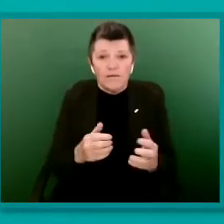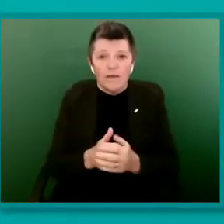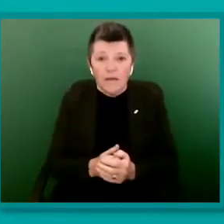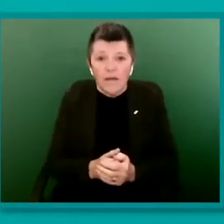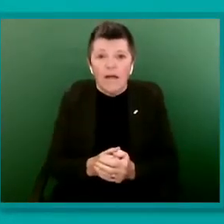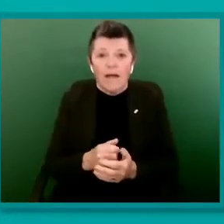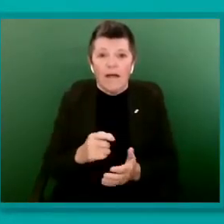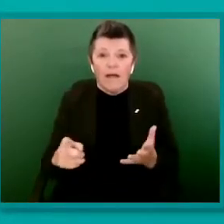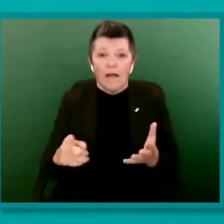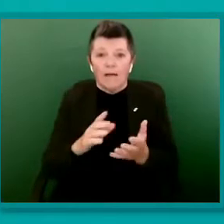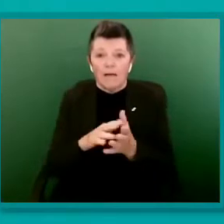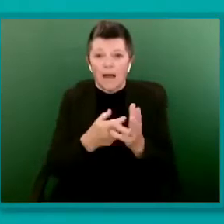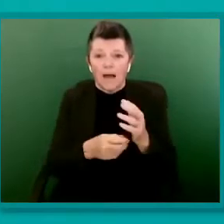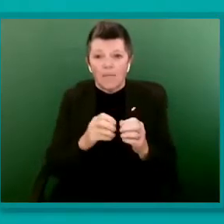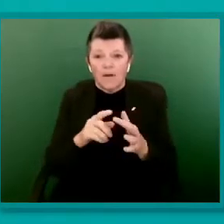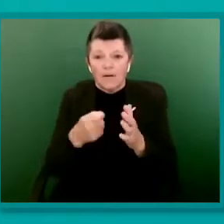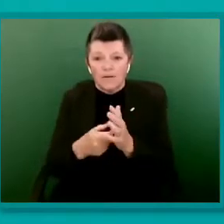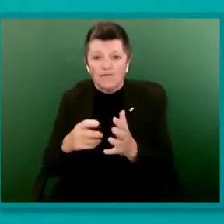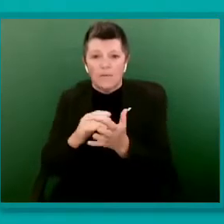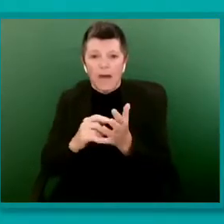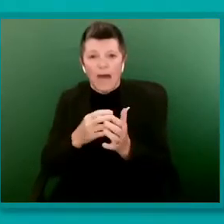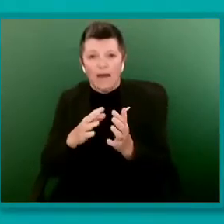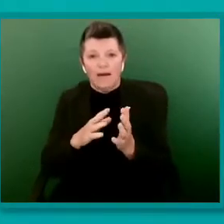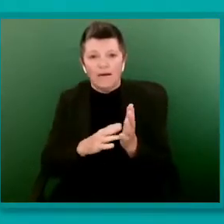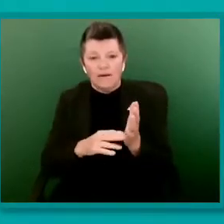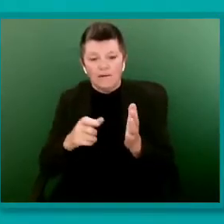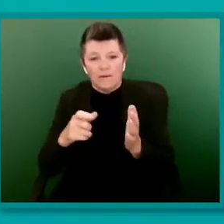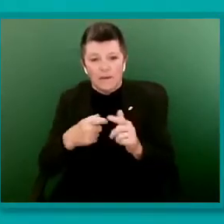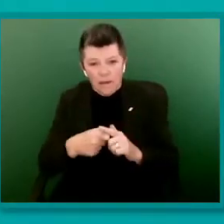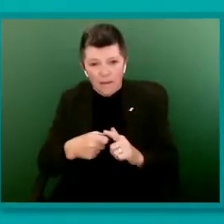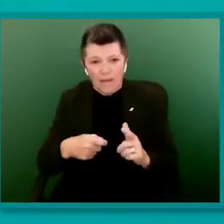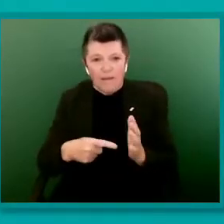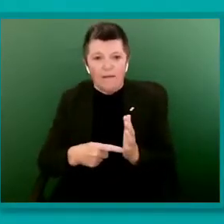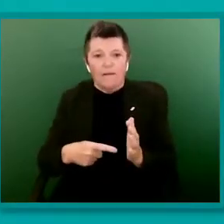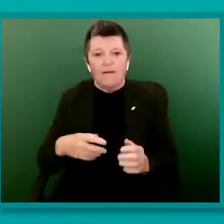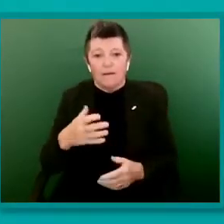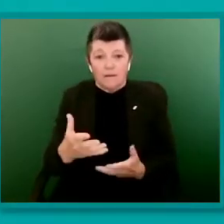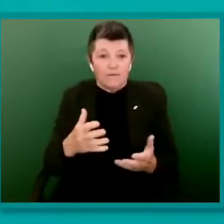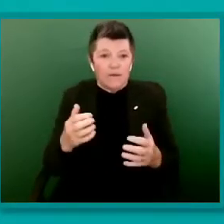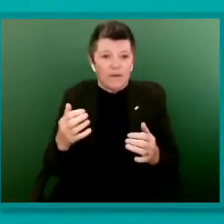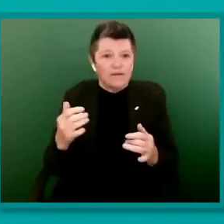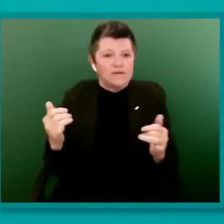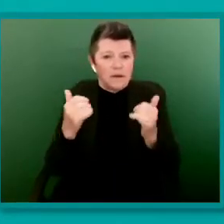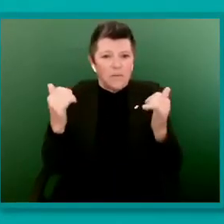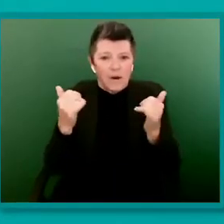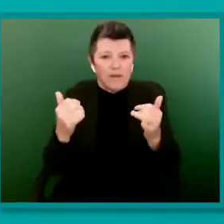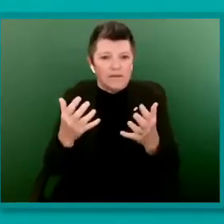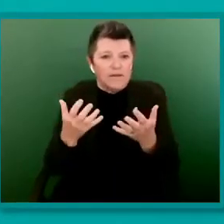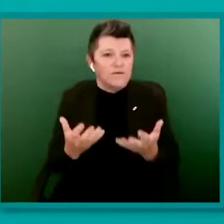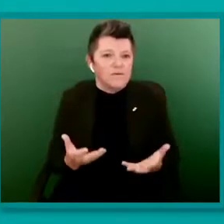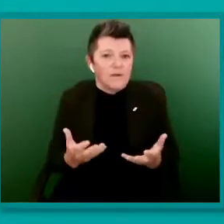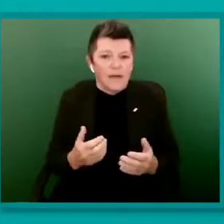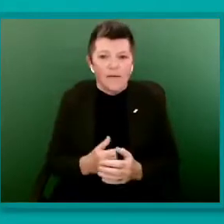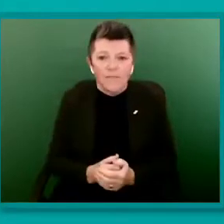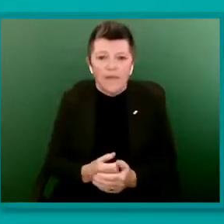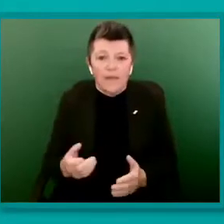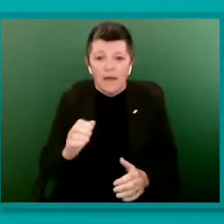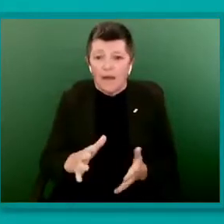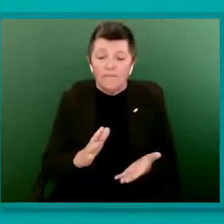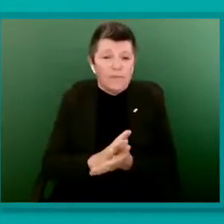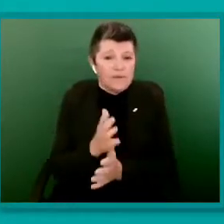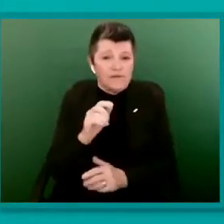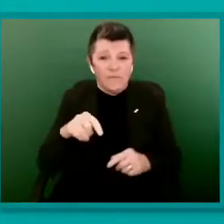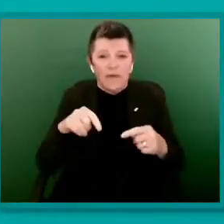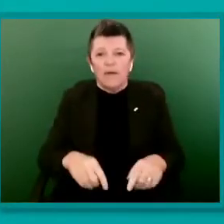fellow Jews present celebrating today. It's a pleasure to be here at my first TUC LGBT plus conference as